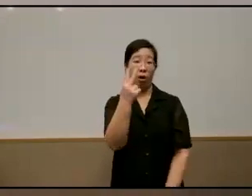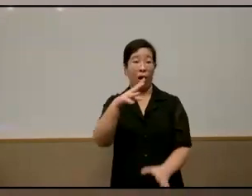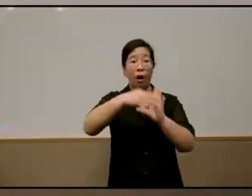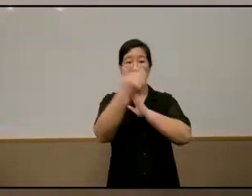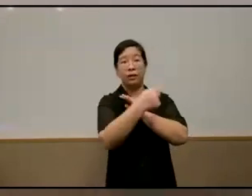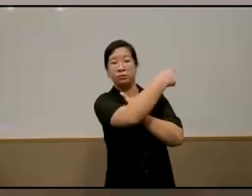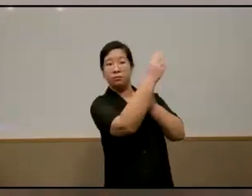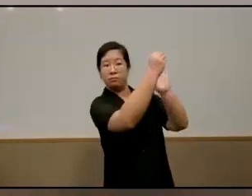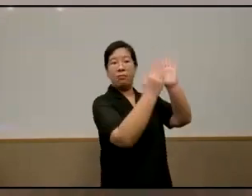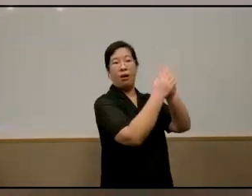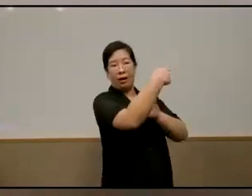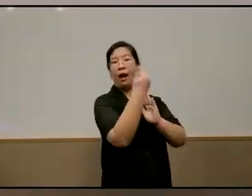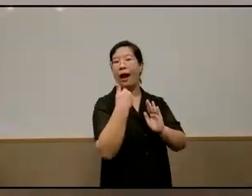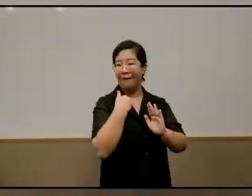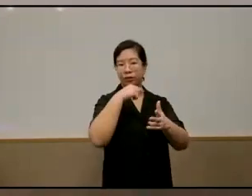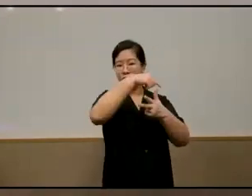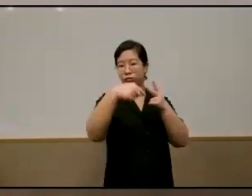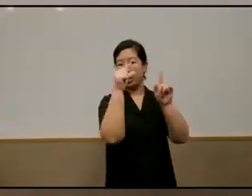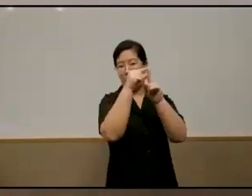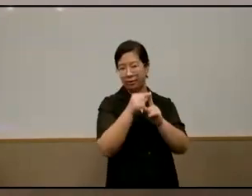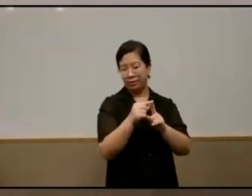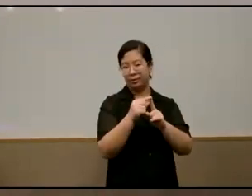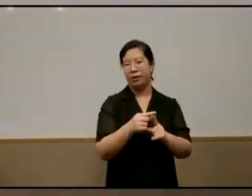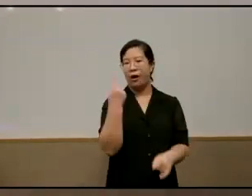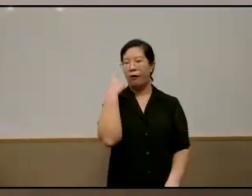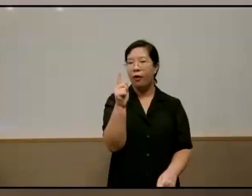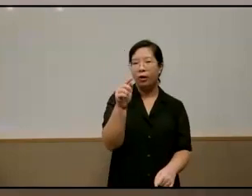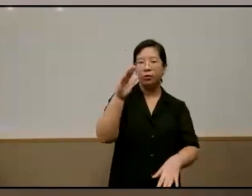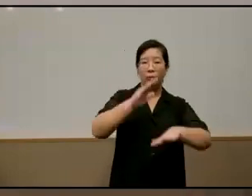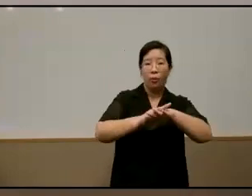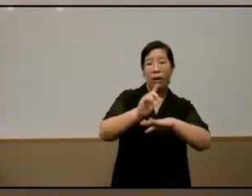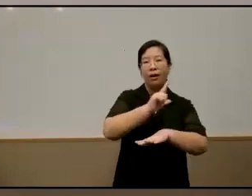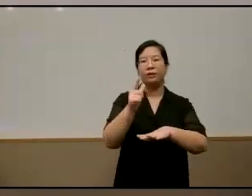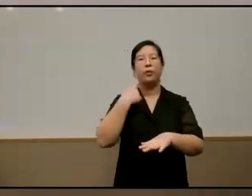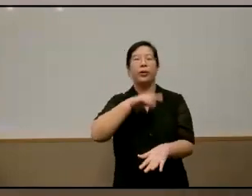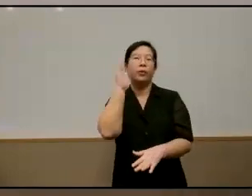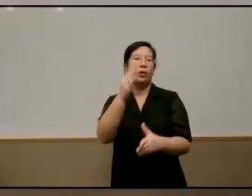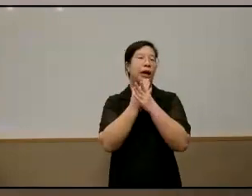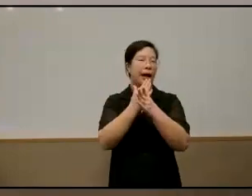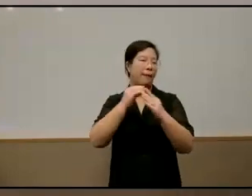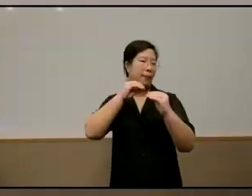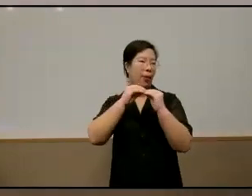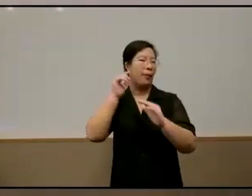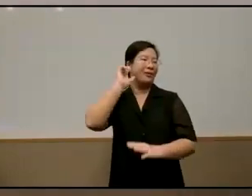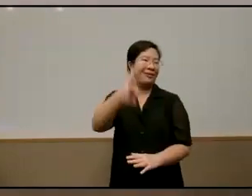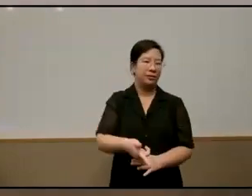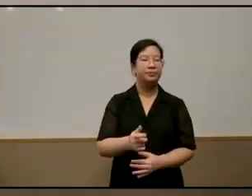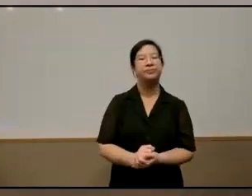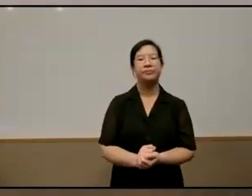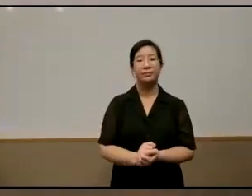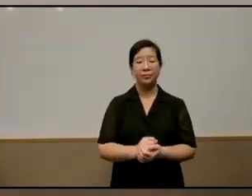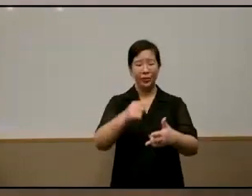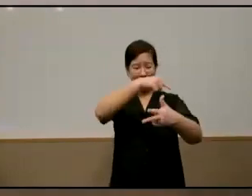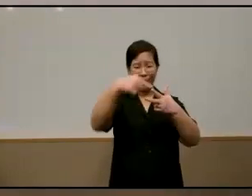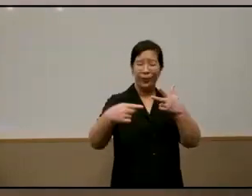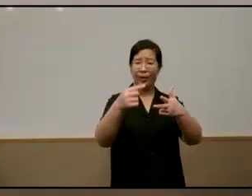outside this auditorium for those of you who are joining us online you'll share more about it later but these three